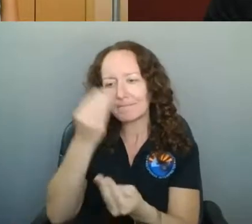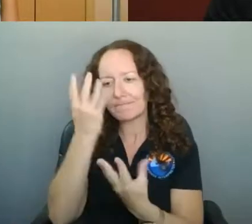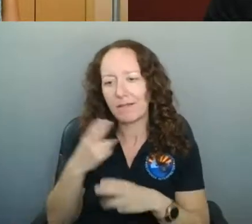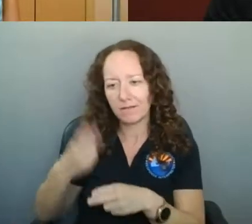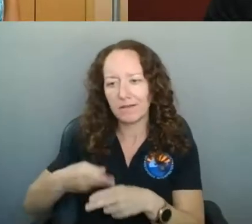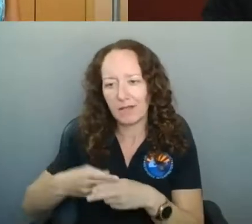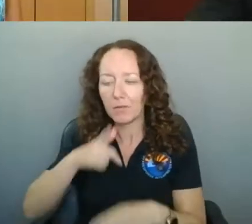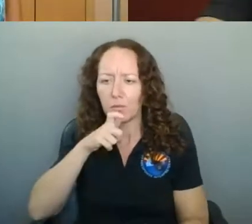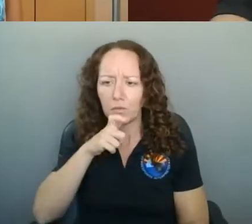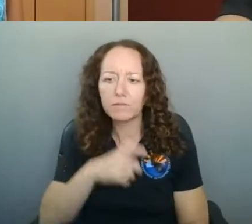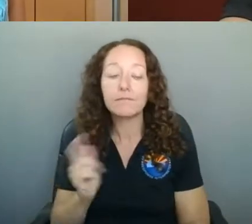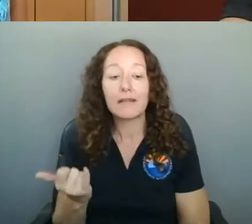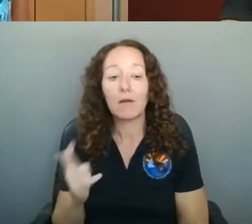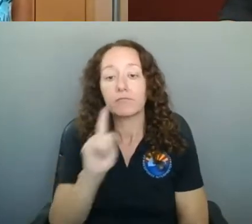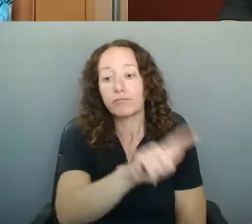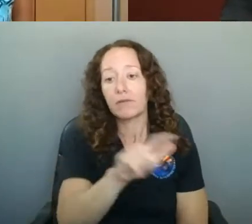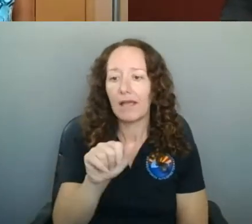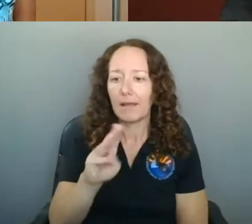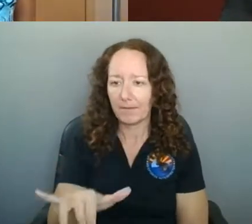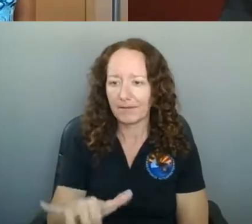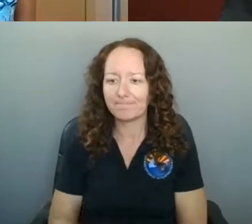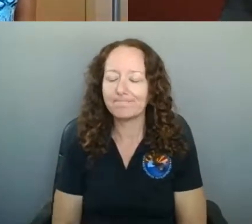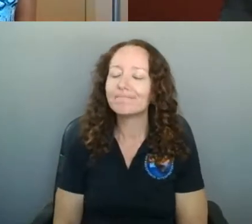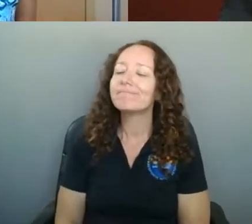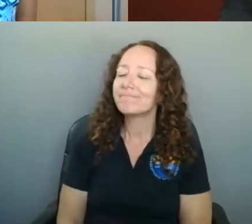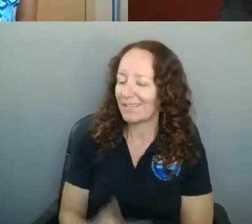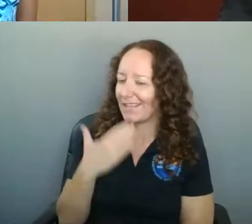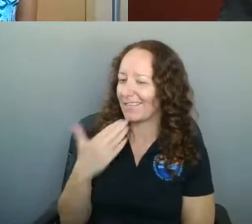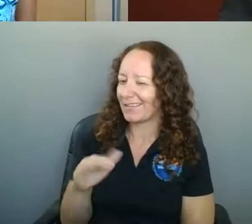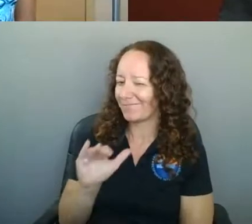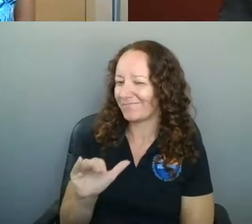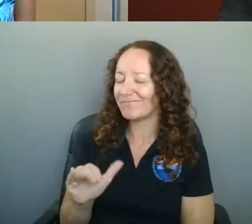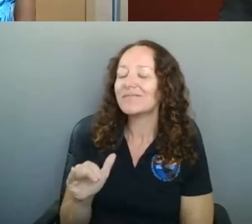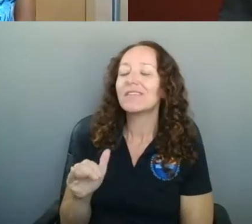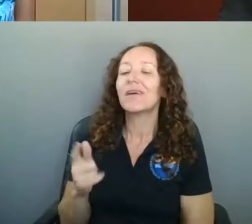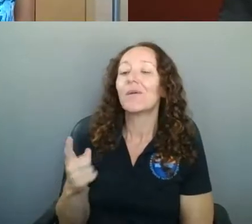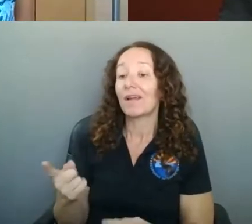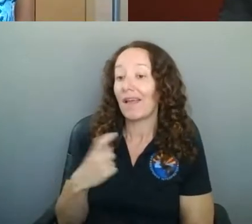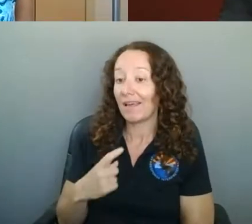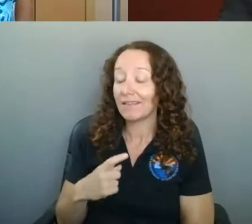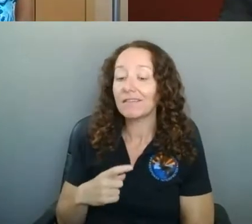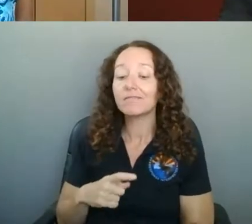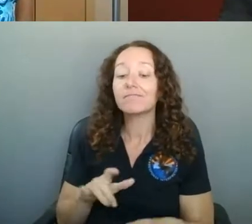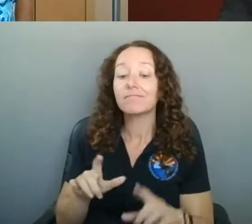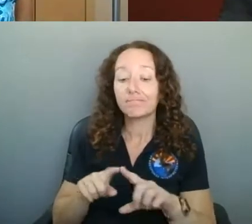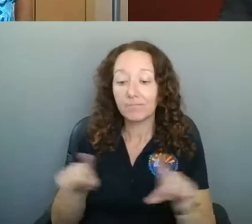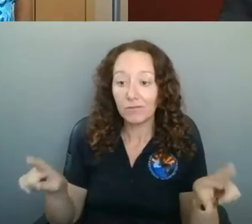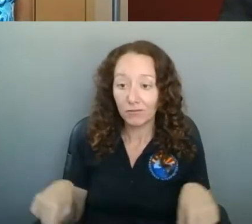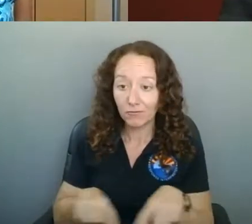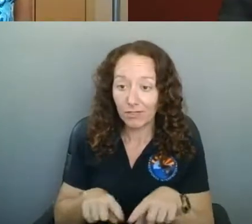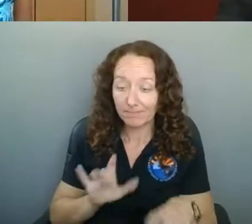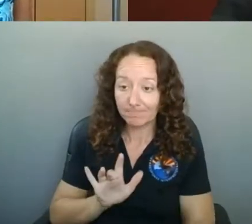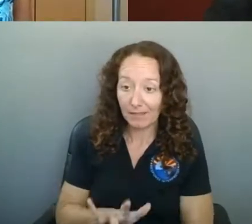Thank you. As a reminder, to ask a question, we ask that you please choose the raise your hand icon on your screen.